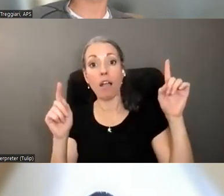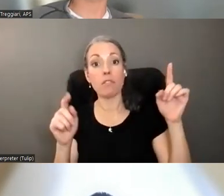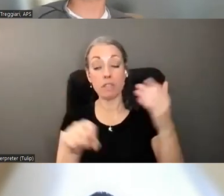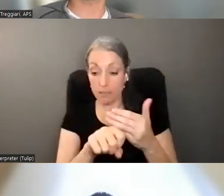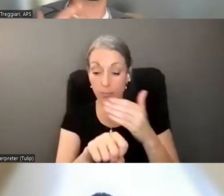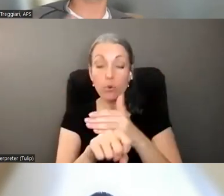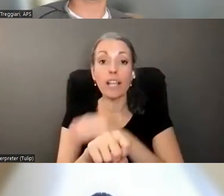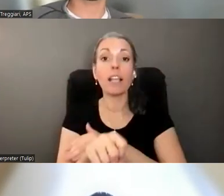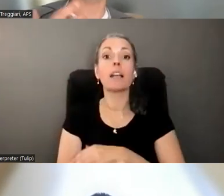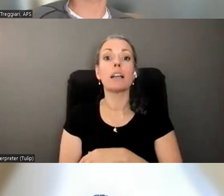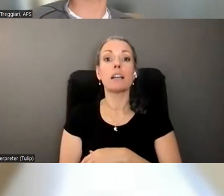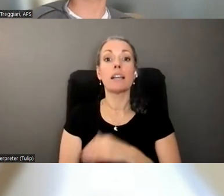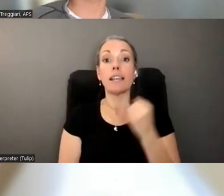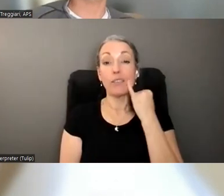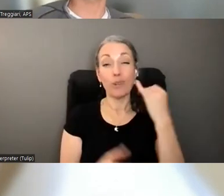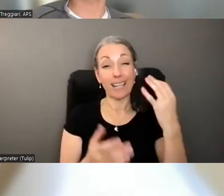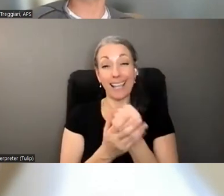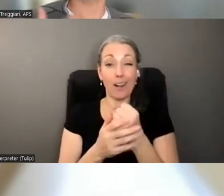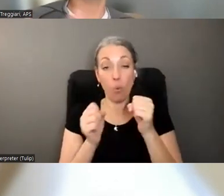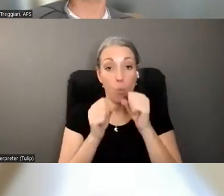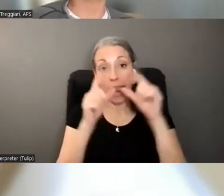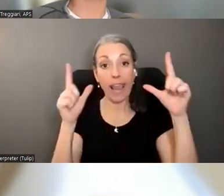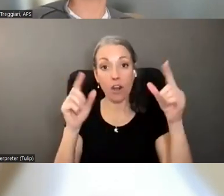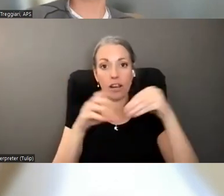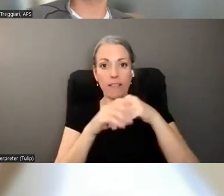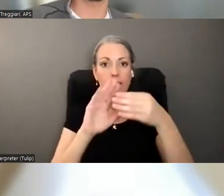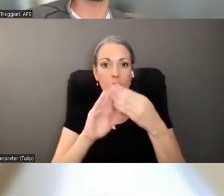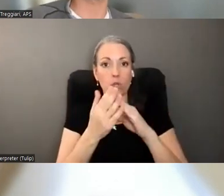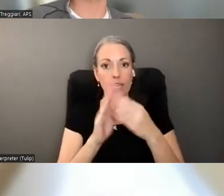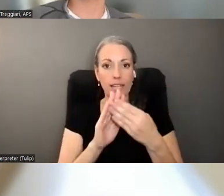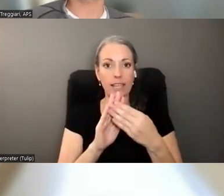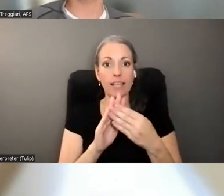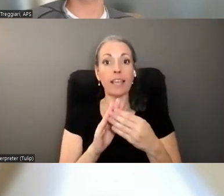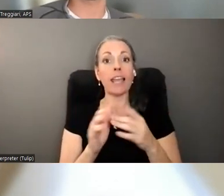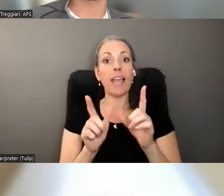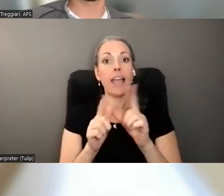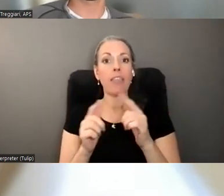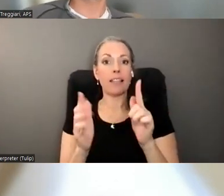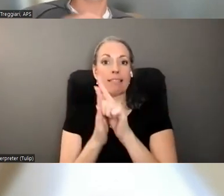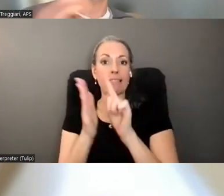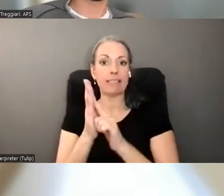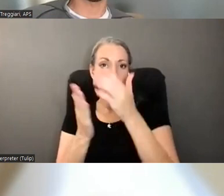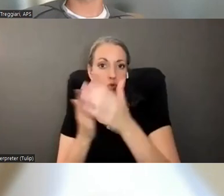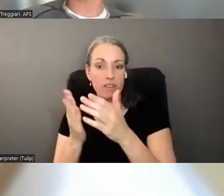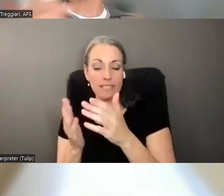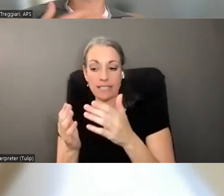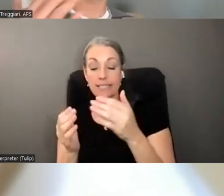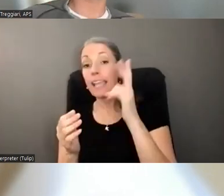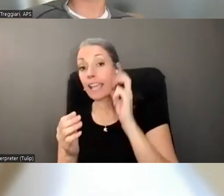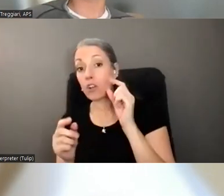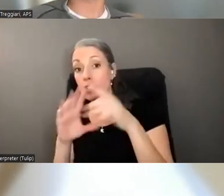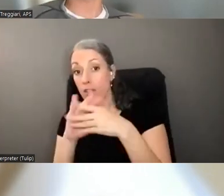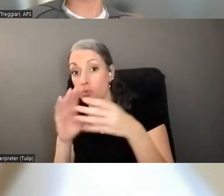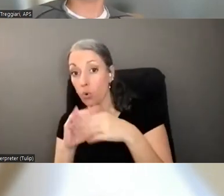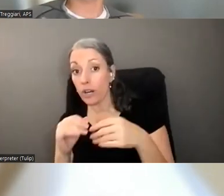and so that means if we can get I think awareness and community and the quicker this gets to legal services this gets to a DA this gets